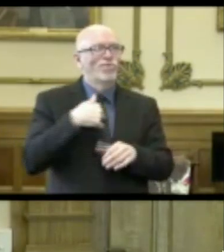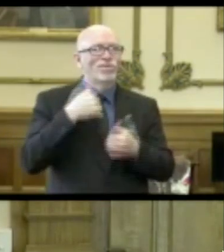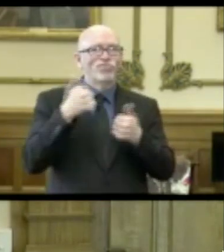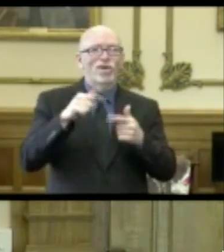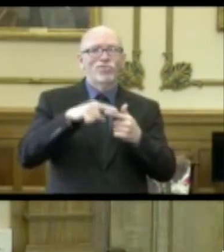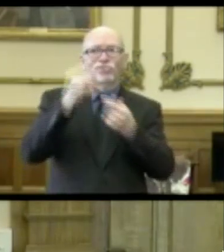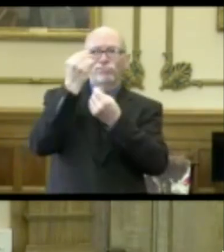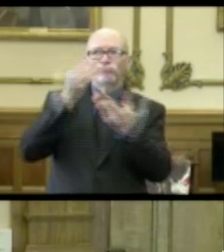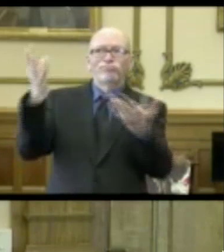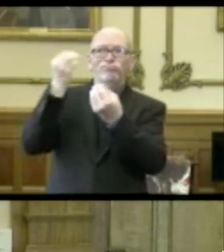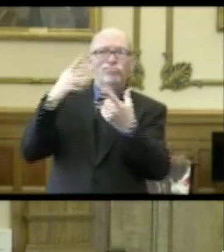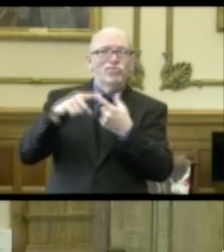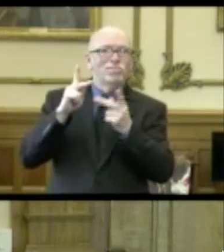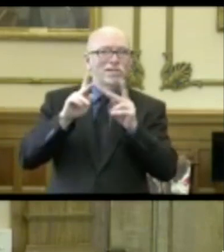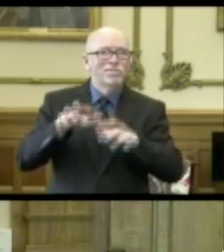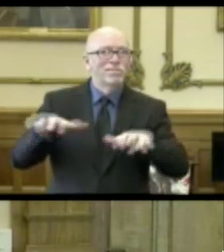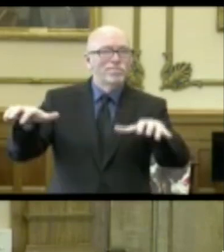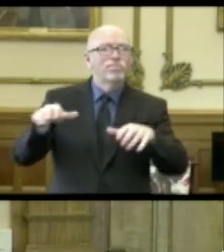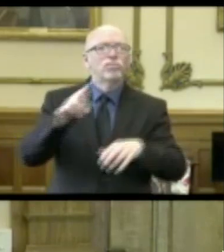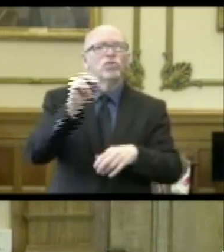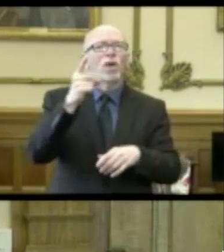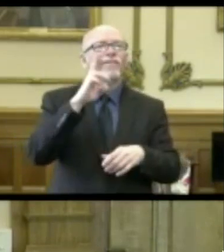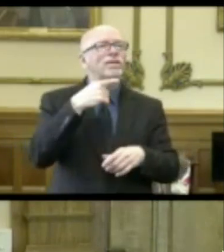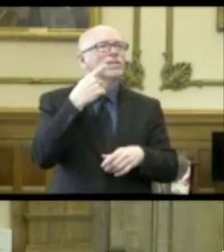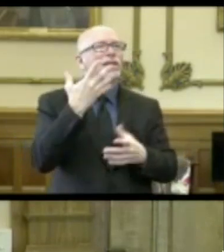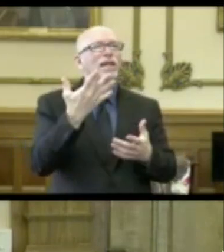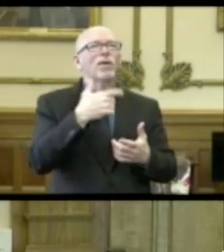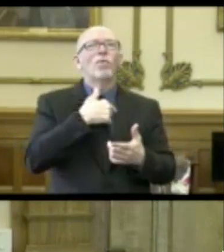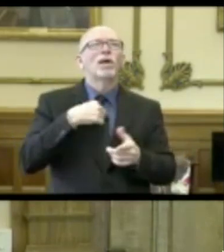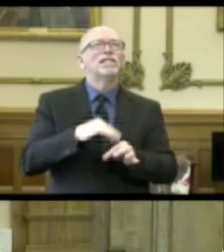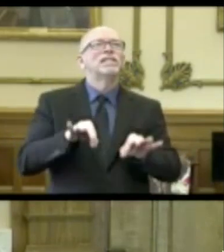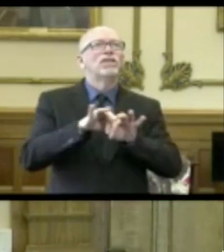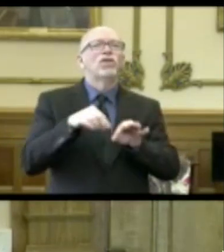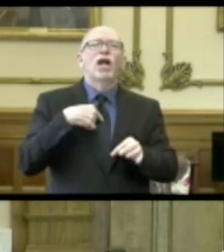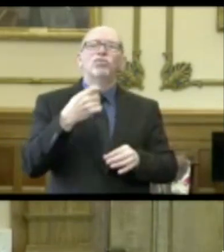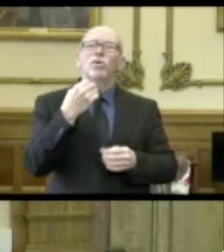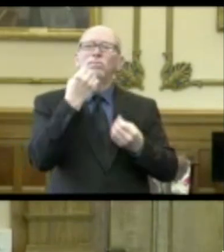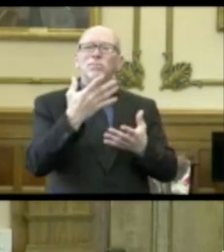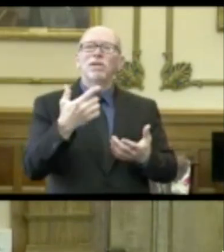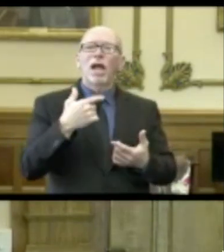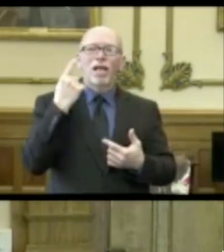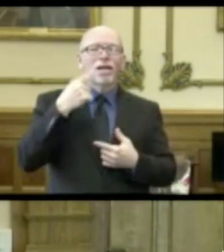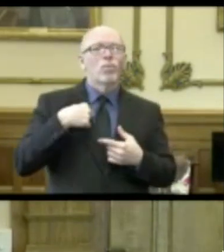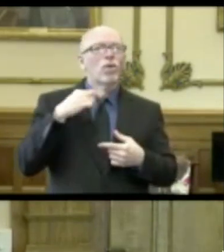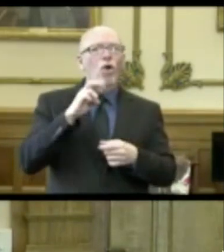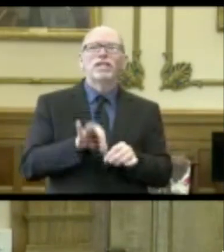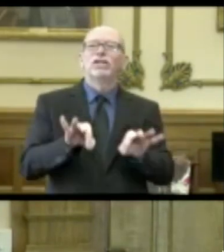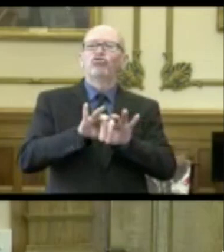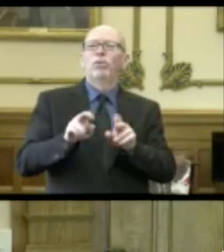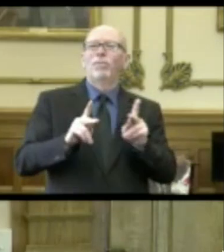information out there. Nobody ever says we're essential. And I just wanted to make that comment first.